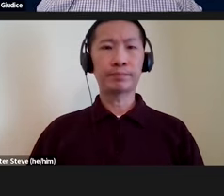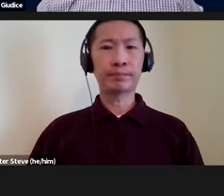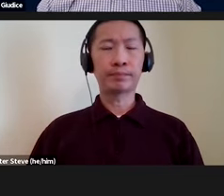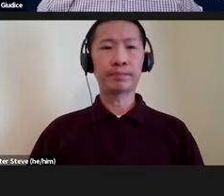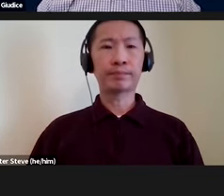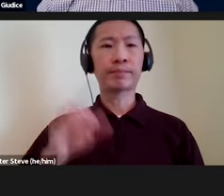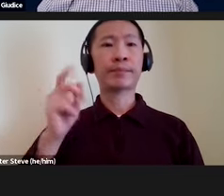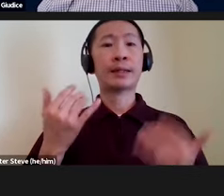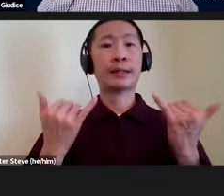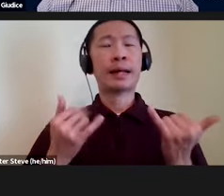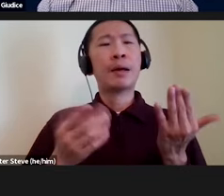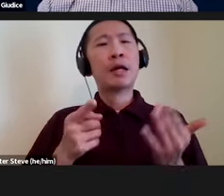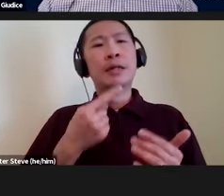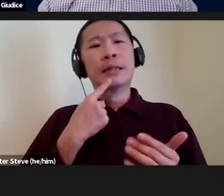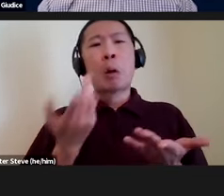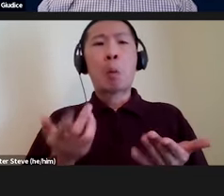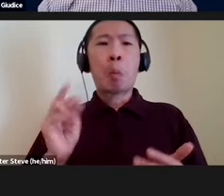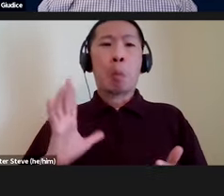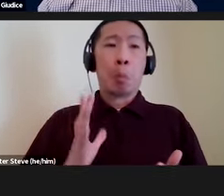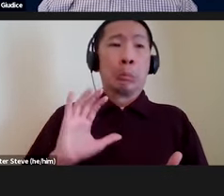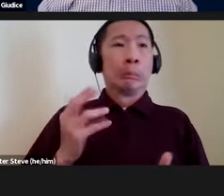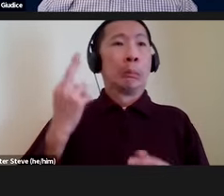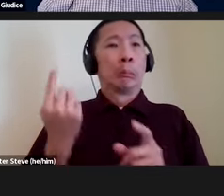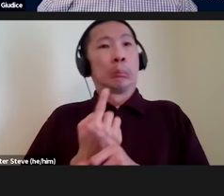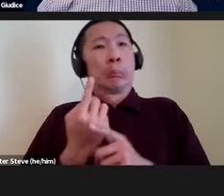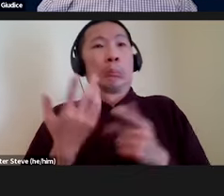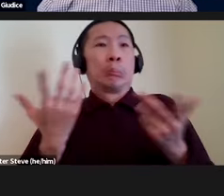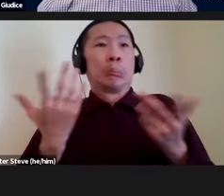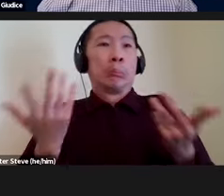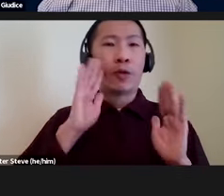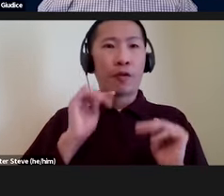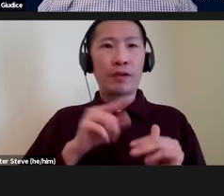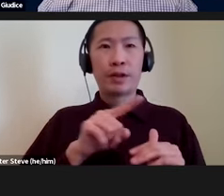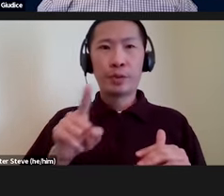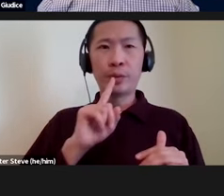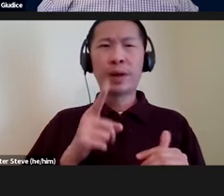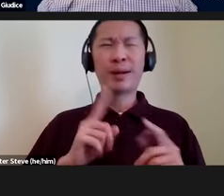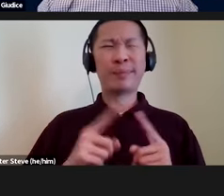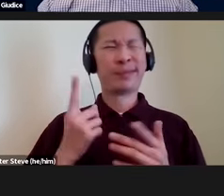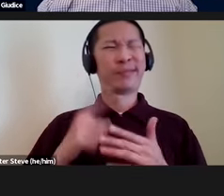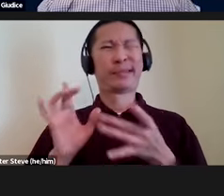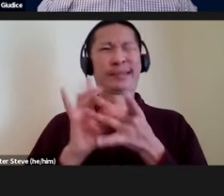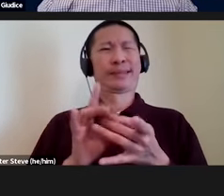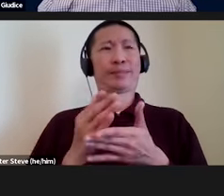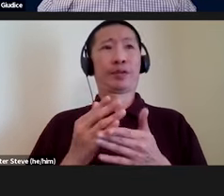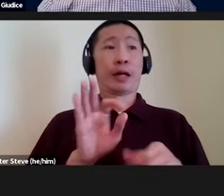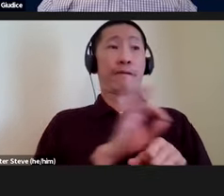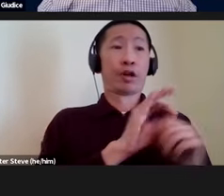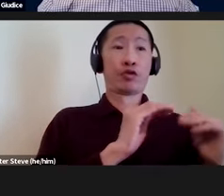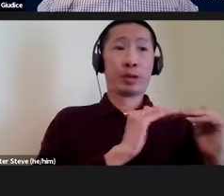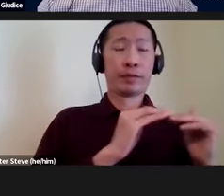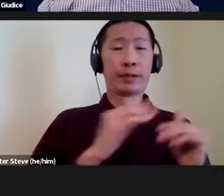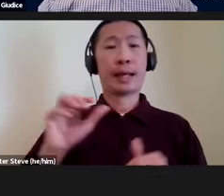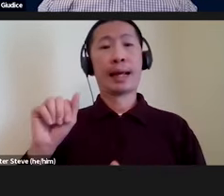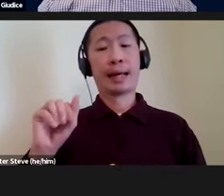Okay, so at this point, you may be saying, all right, Nick, that sounds reasonable, or hopefully you are at least, but what's the connection here between functional equivalence and